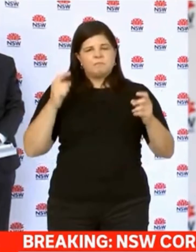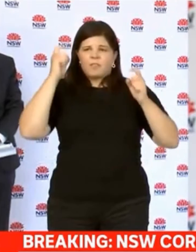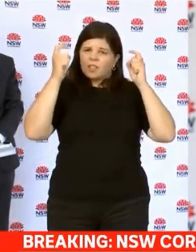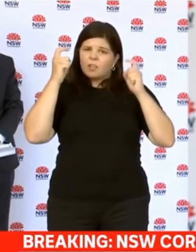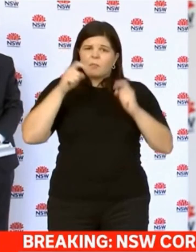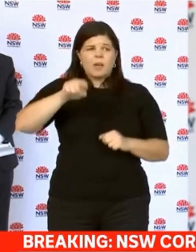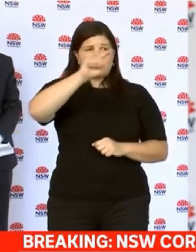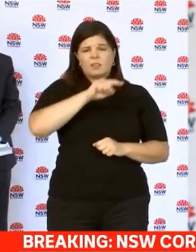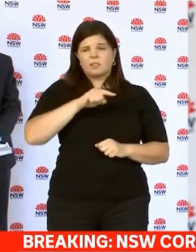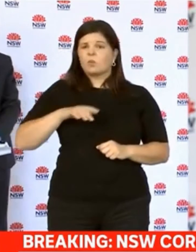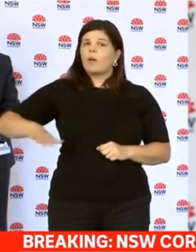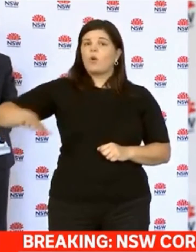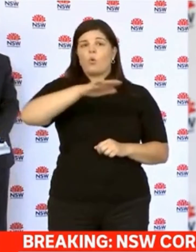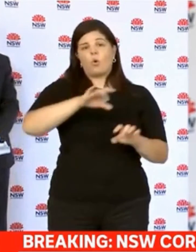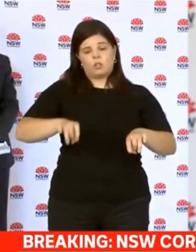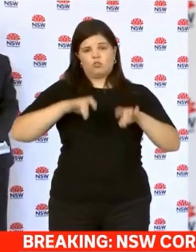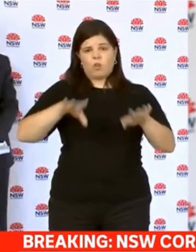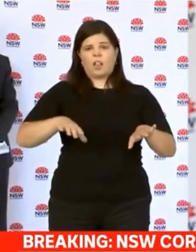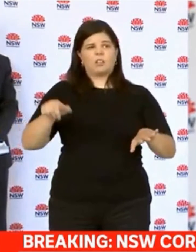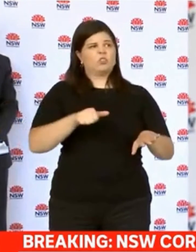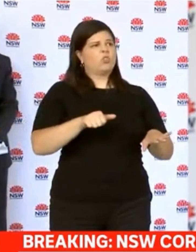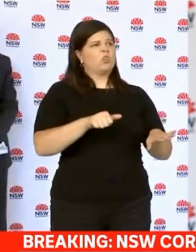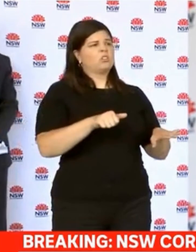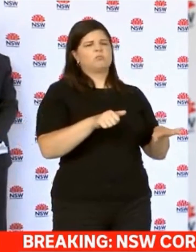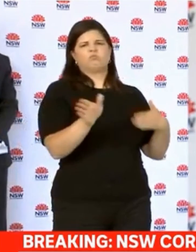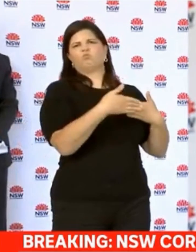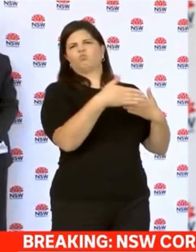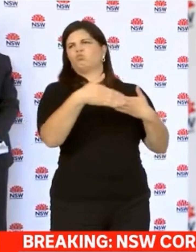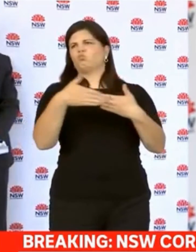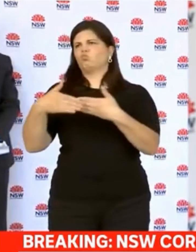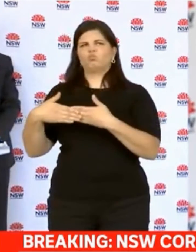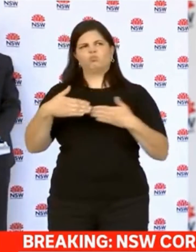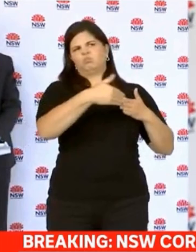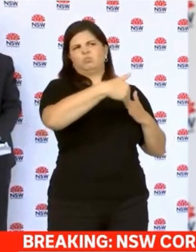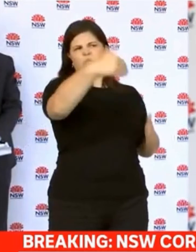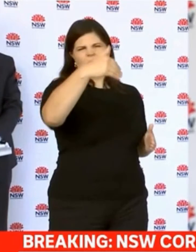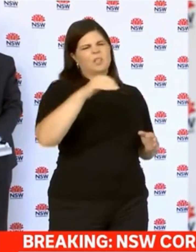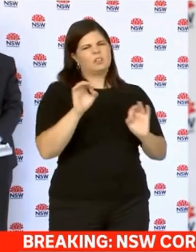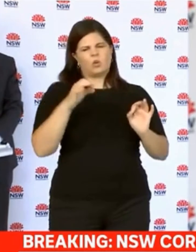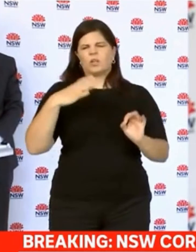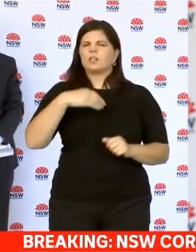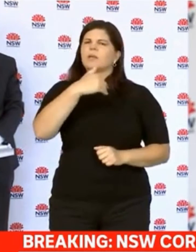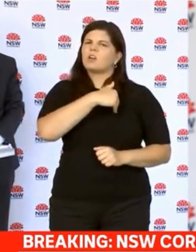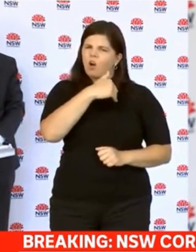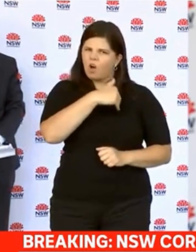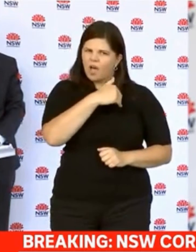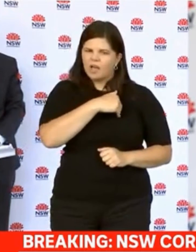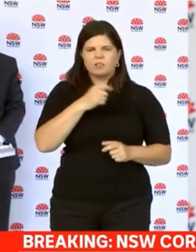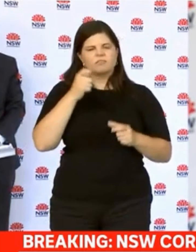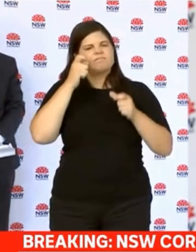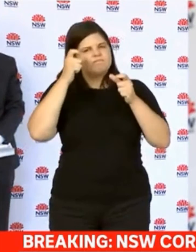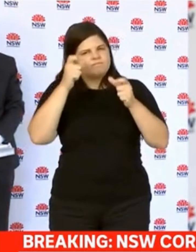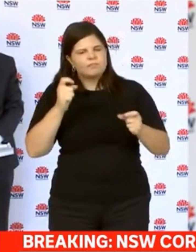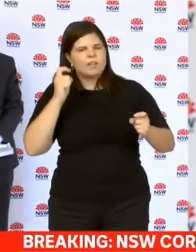members of a state, we are all citizens of Australia. And I think we need to show compassion to one another and appreciate that we'd feel